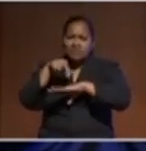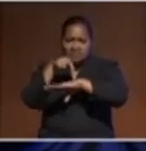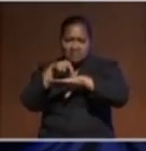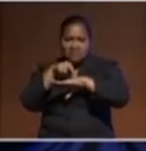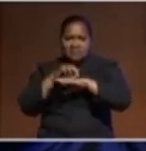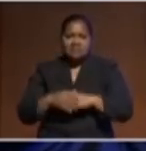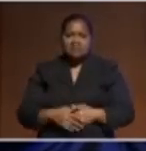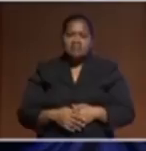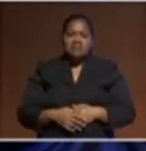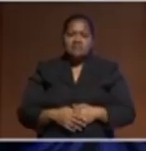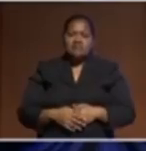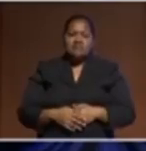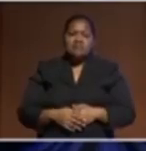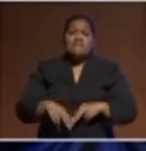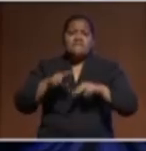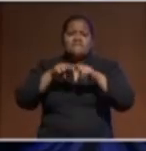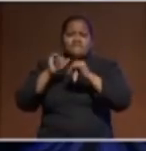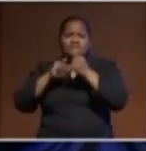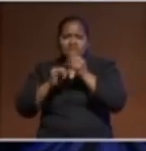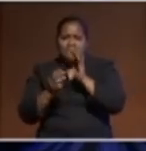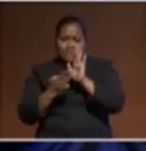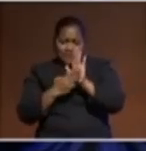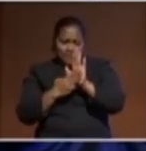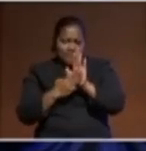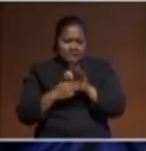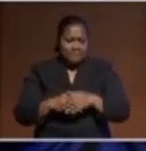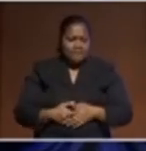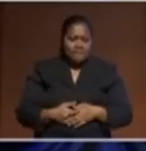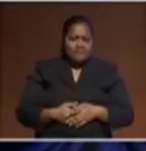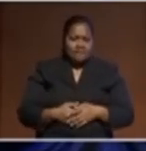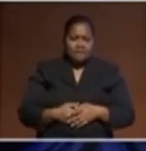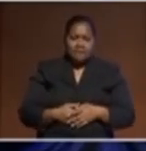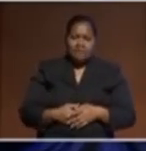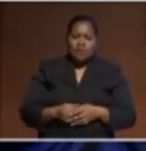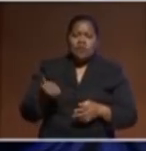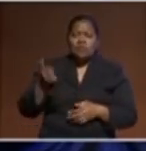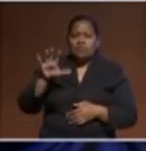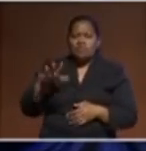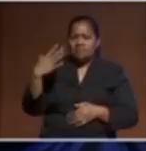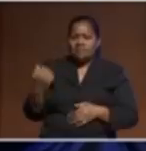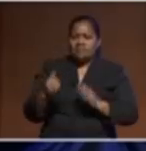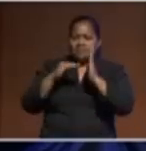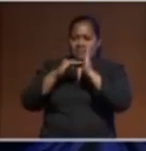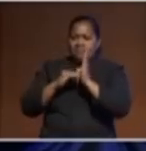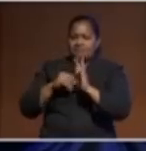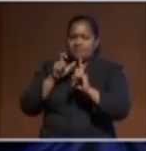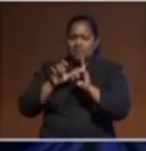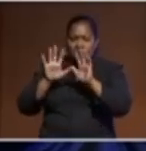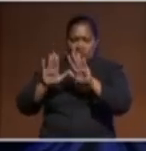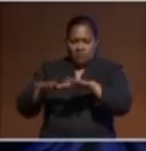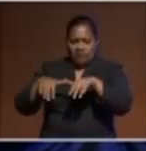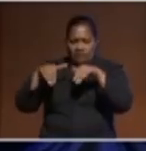chaired the forum and hosted forum leaders three times since you joined in the late 1980s.